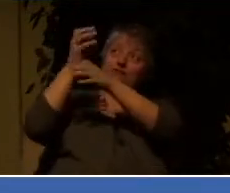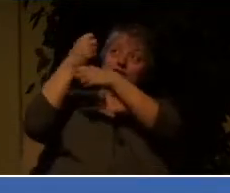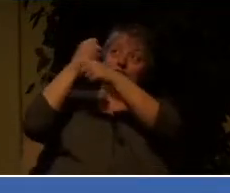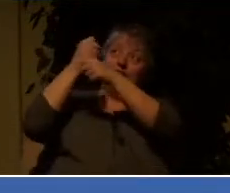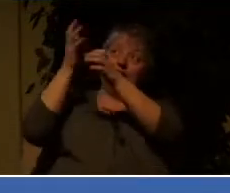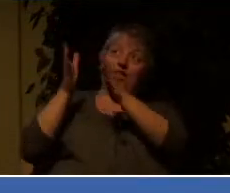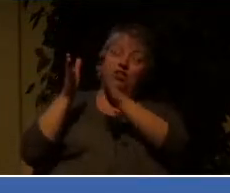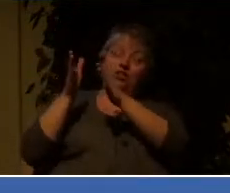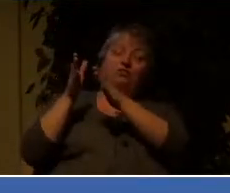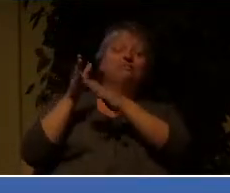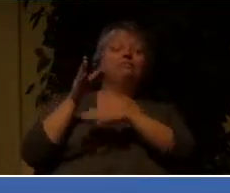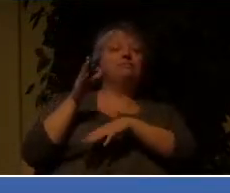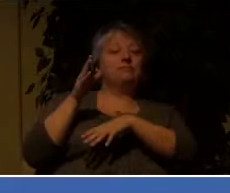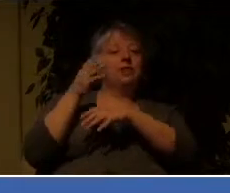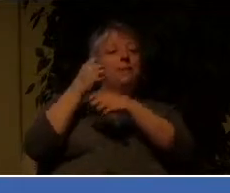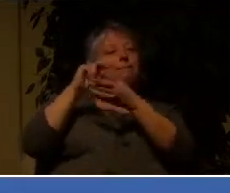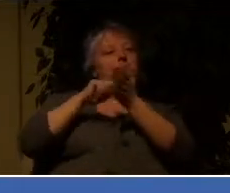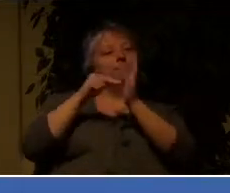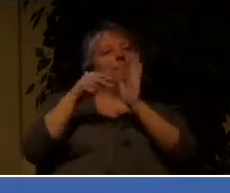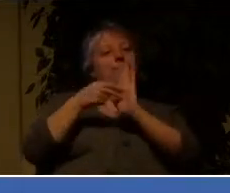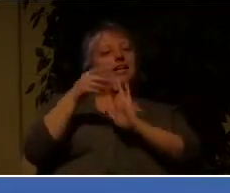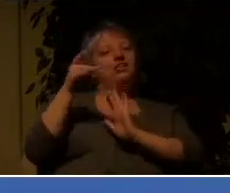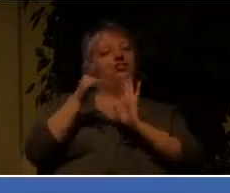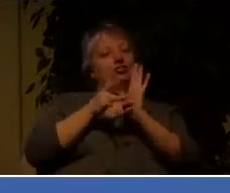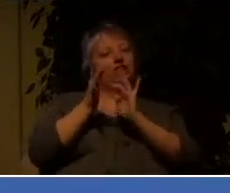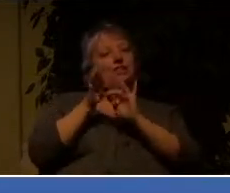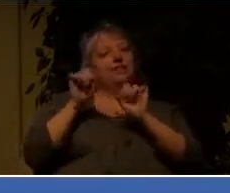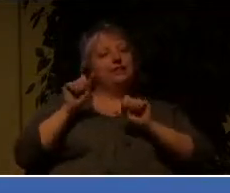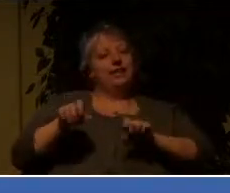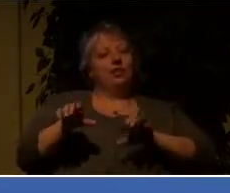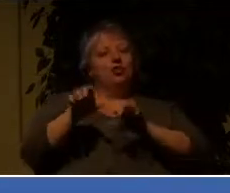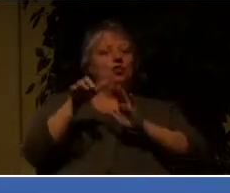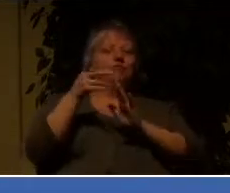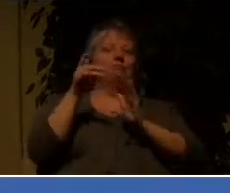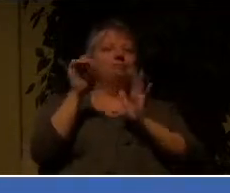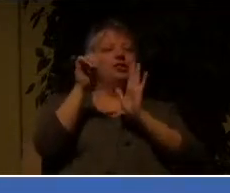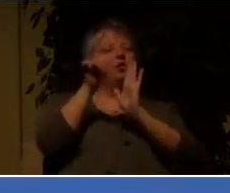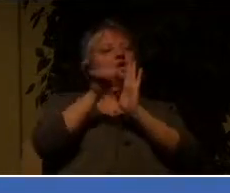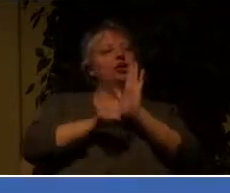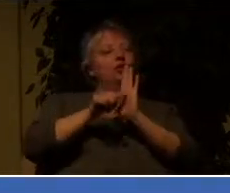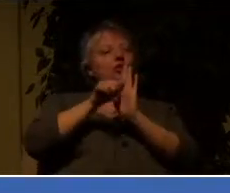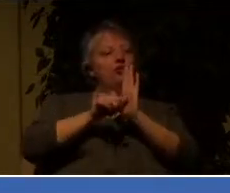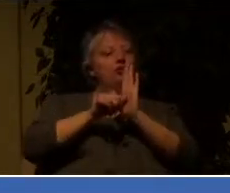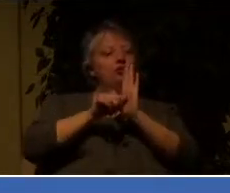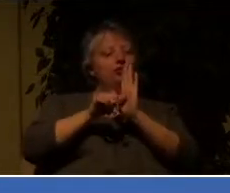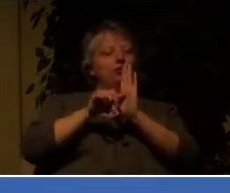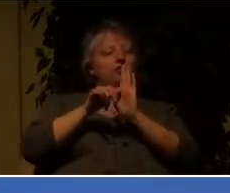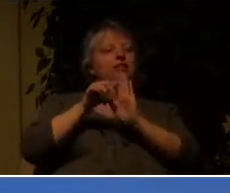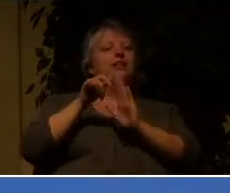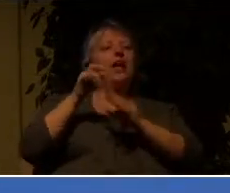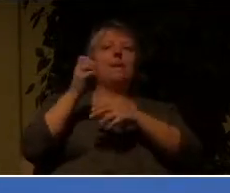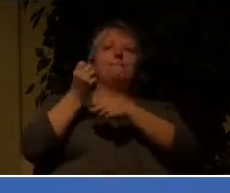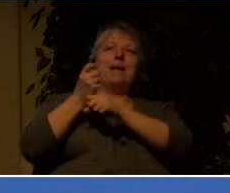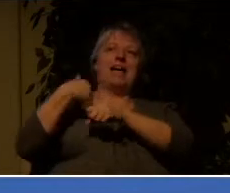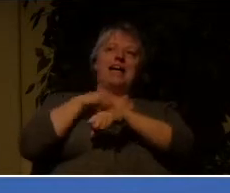the surgery that he needs to do in order to make us shine like stars in the kingdom of our Father.